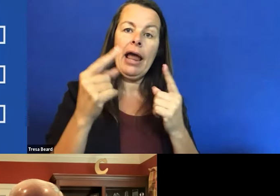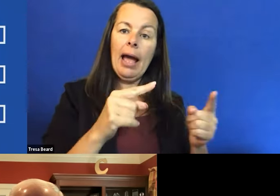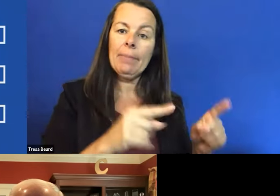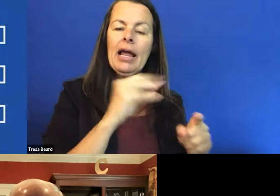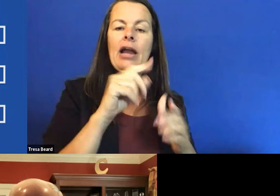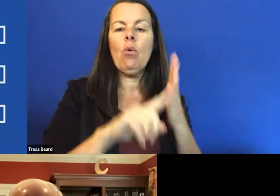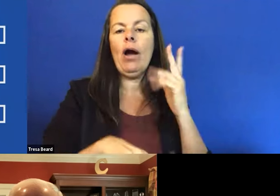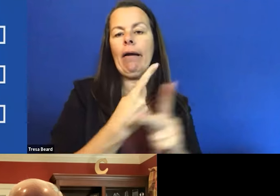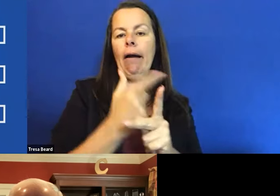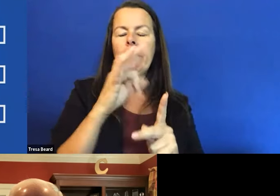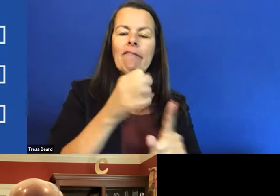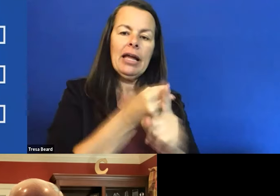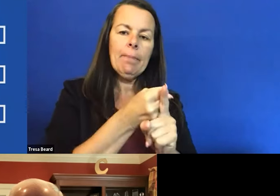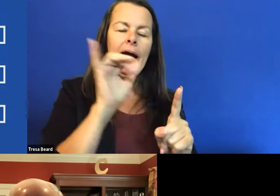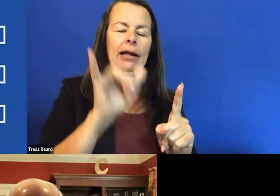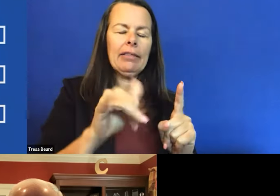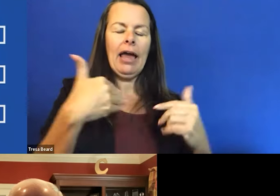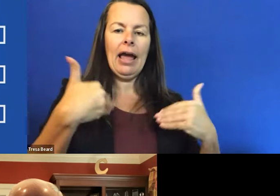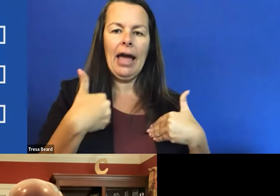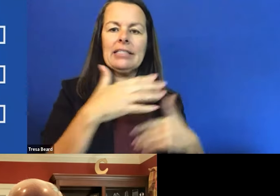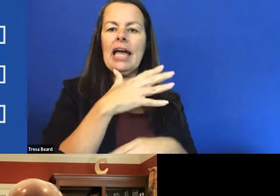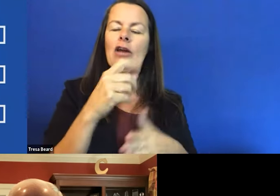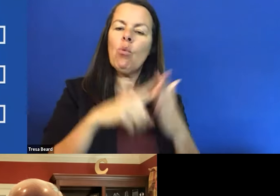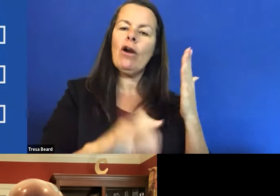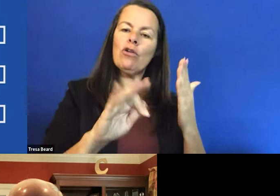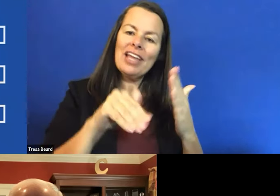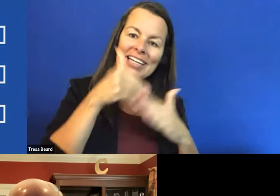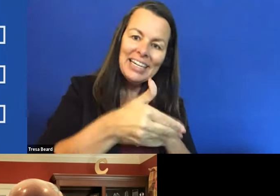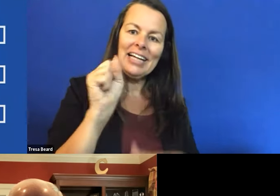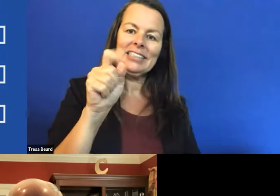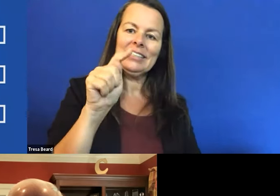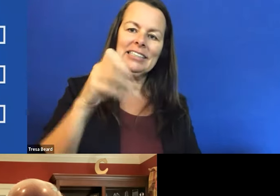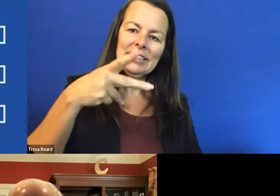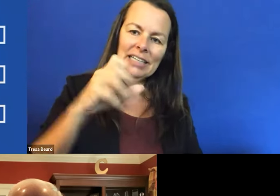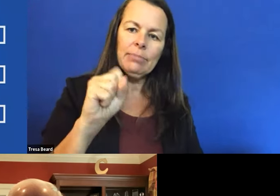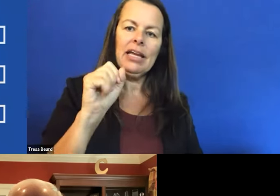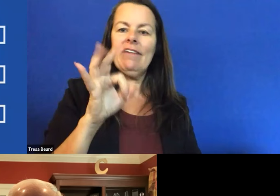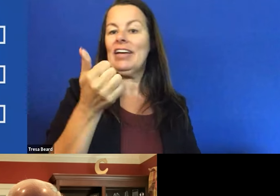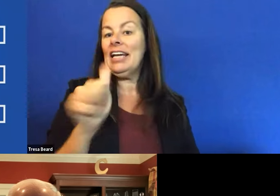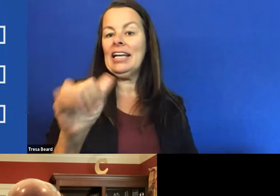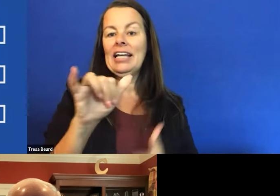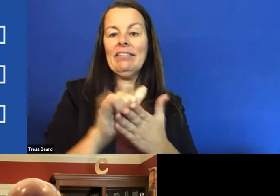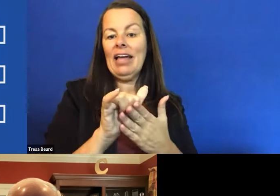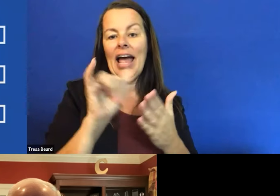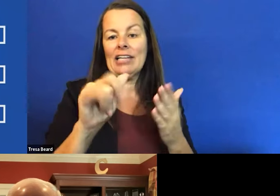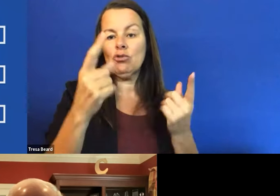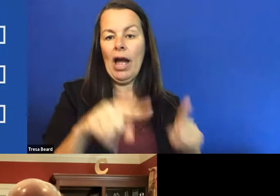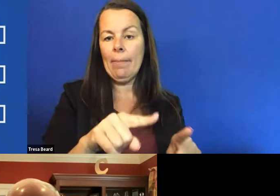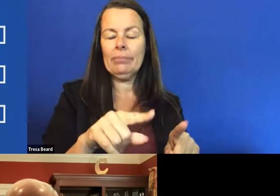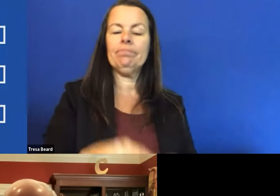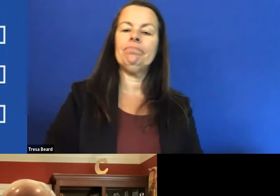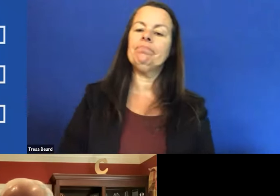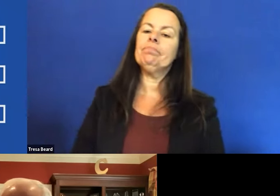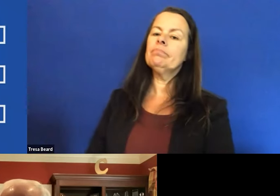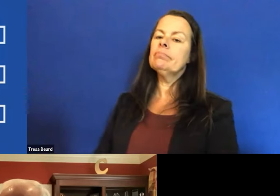impact do you think their guidance has? And what are the next steps, if any, that have to happen or are being worked on? Thank you, Joe.